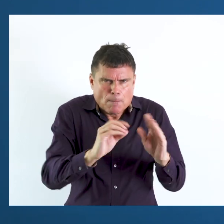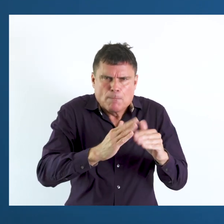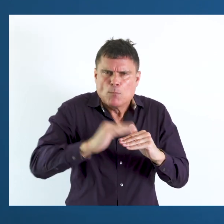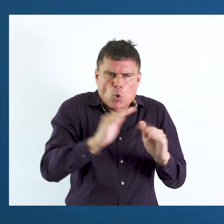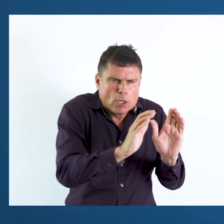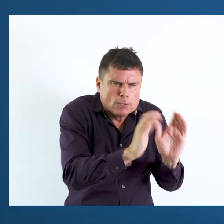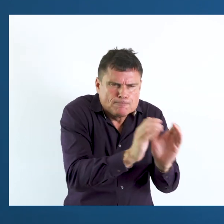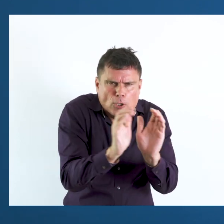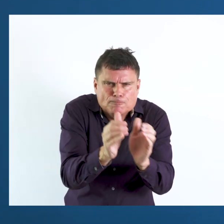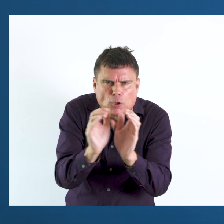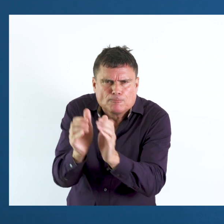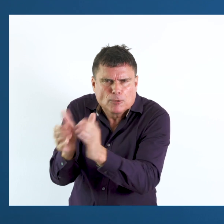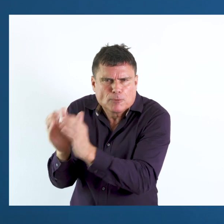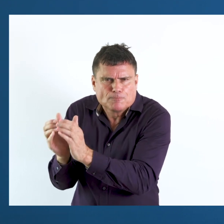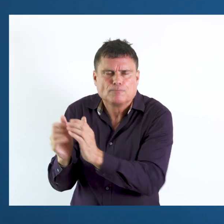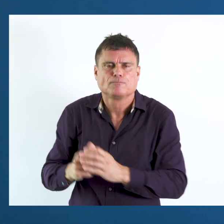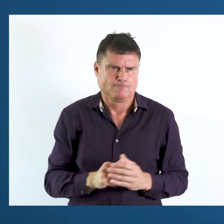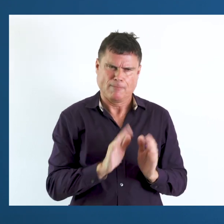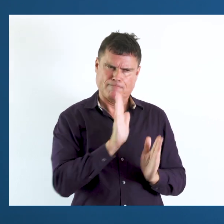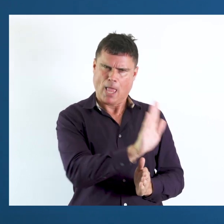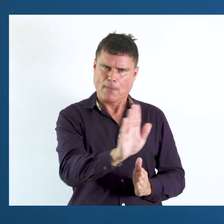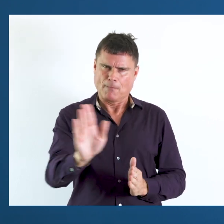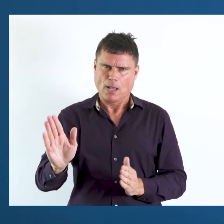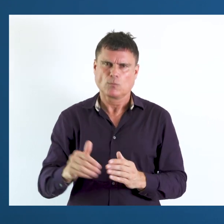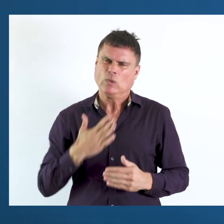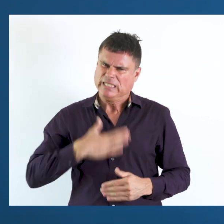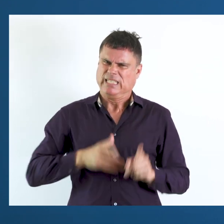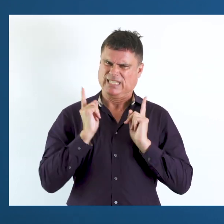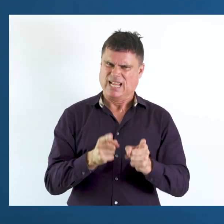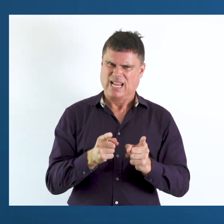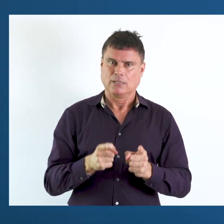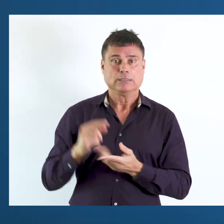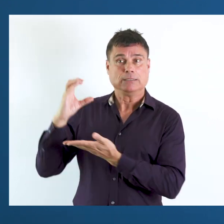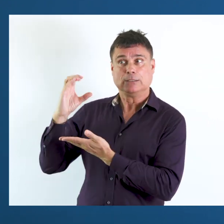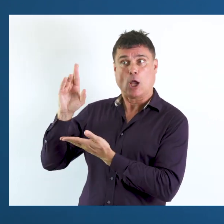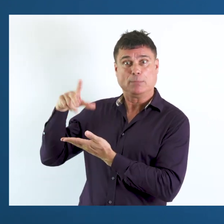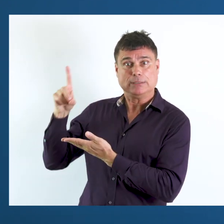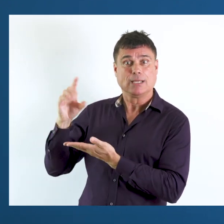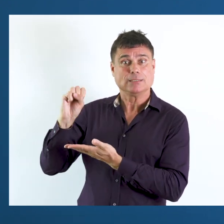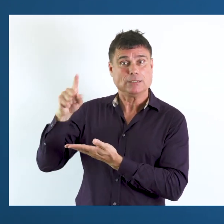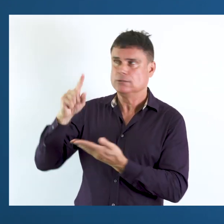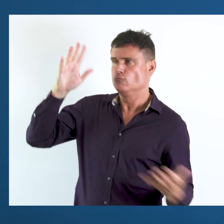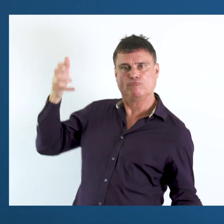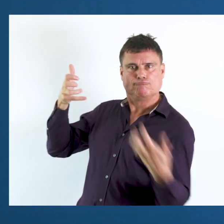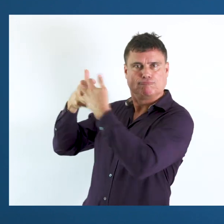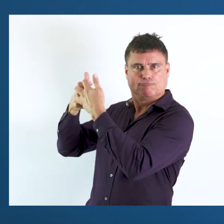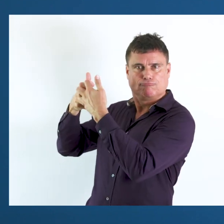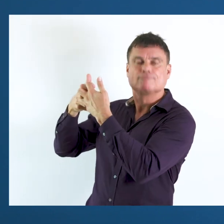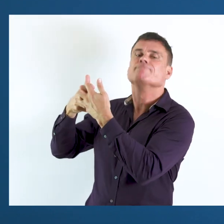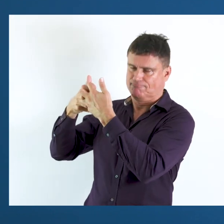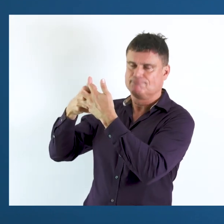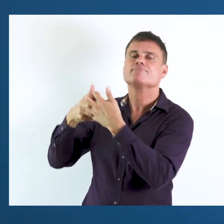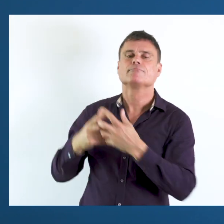define a population with disabilities. We need to do that for the CRPD and the